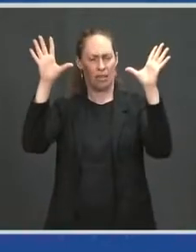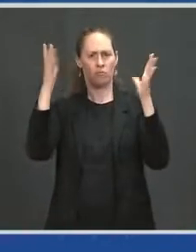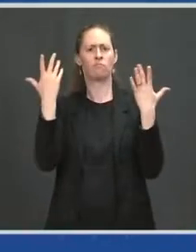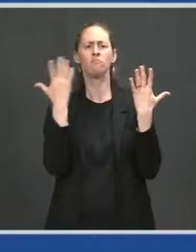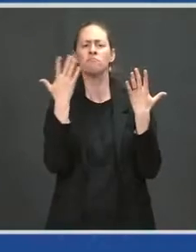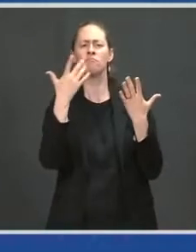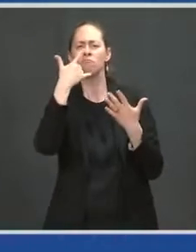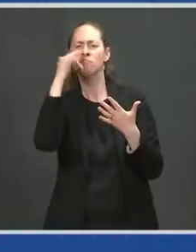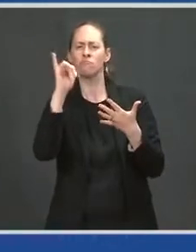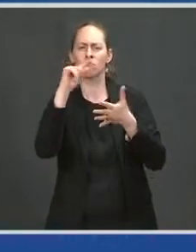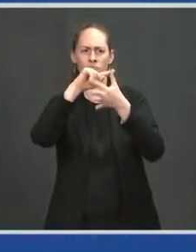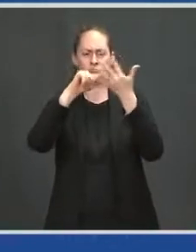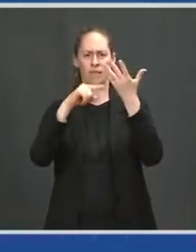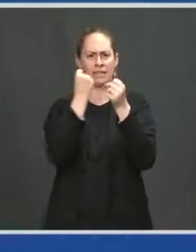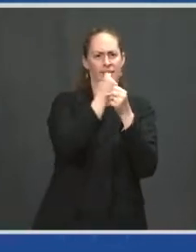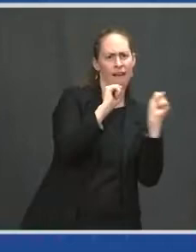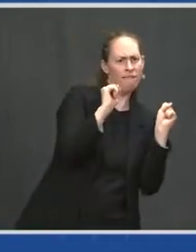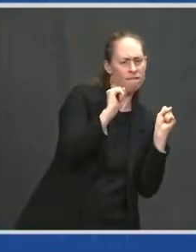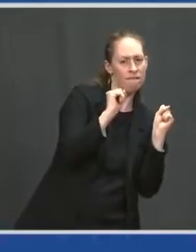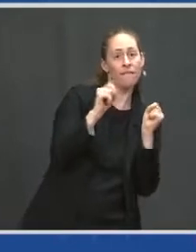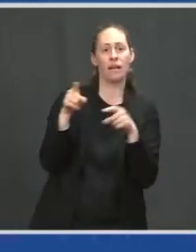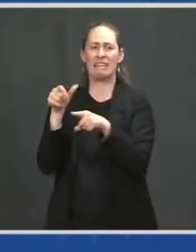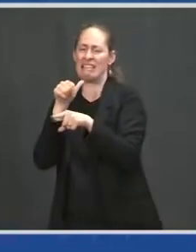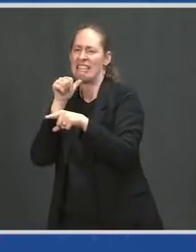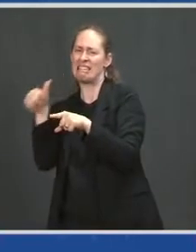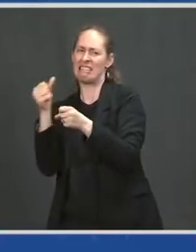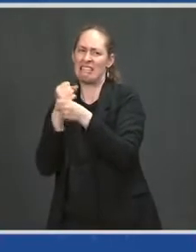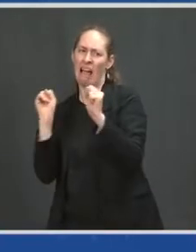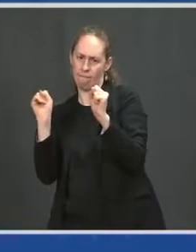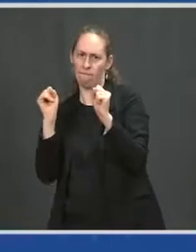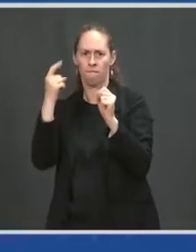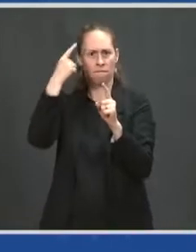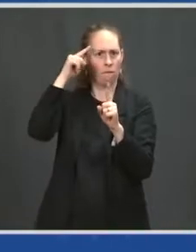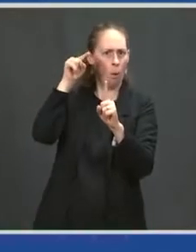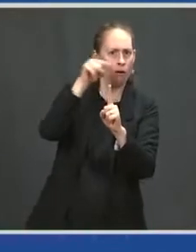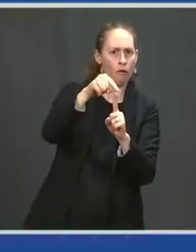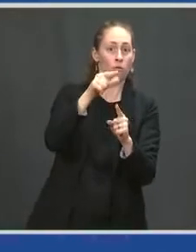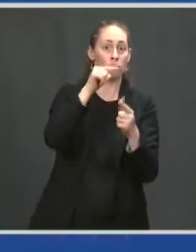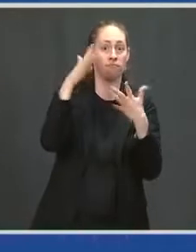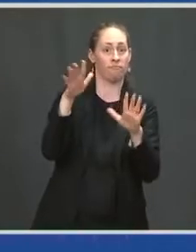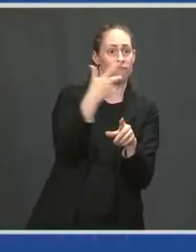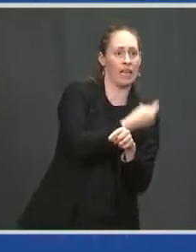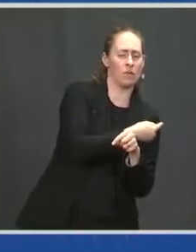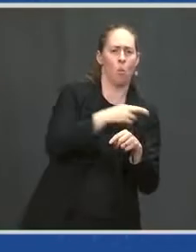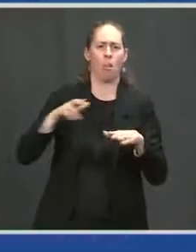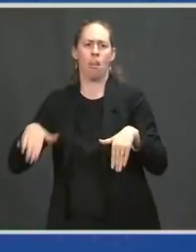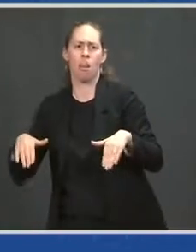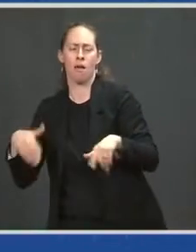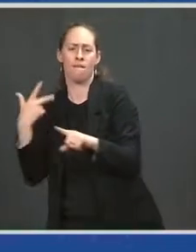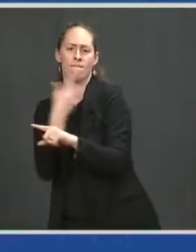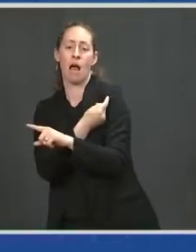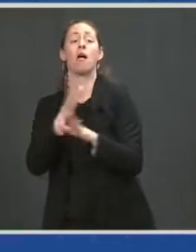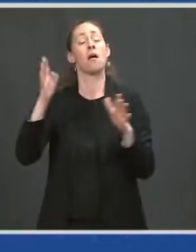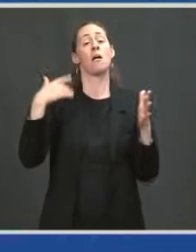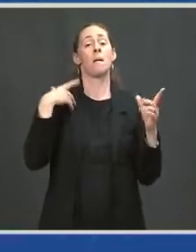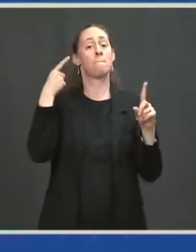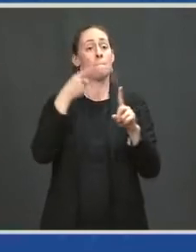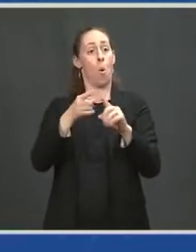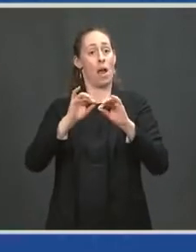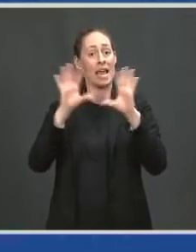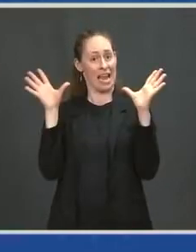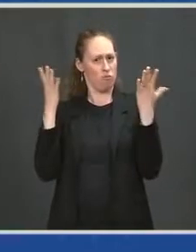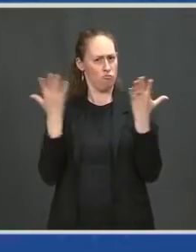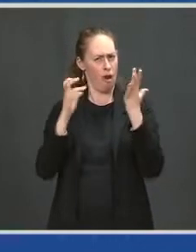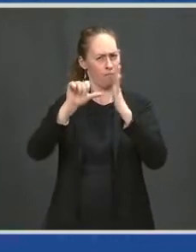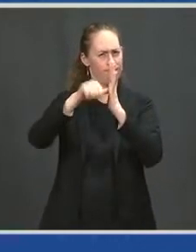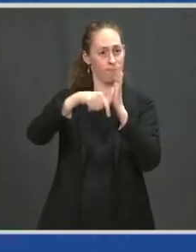depending on whether you've been vaccinated. The bottom line is clear. If you're vaccinated, you can do